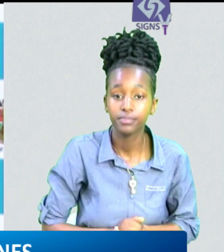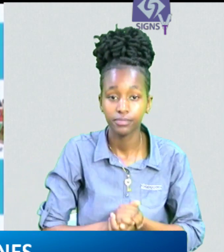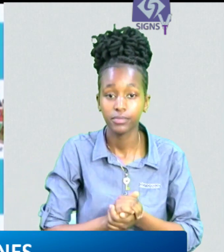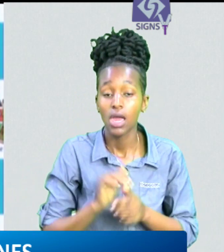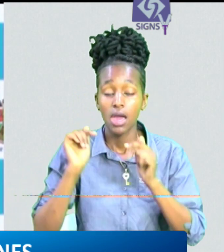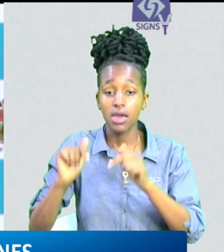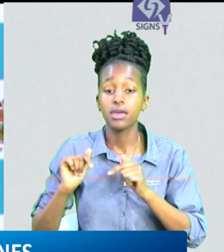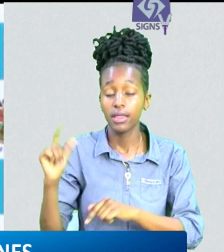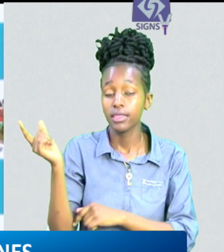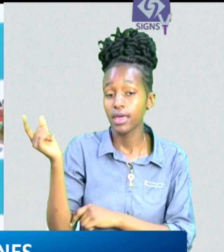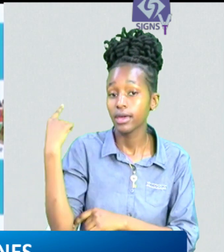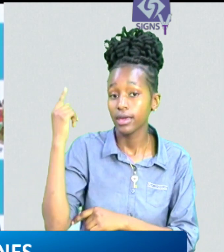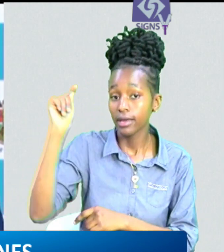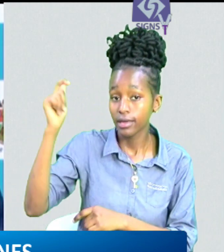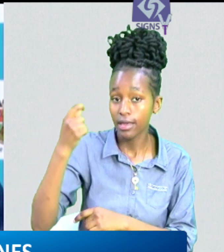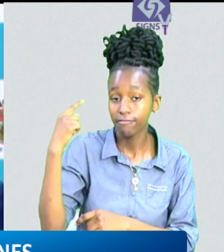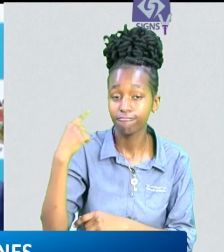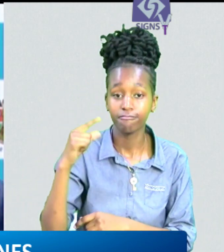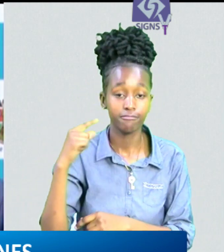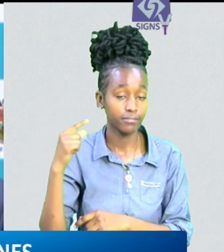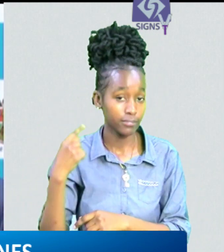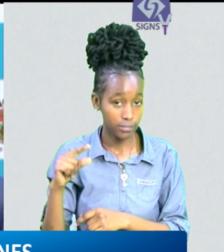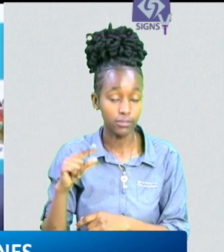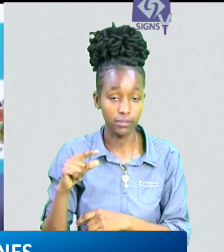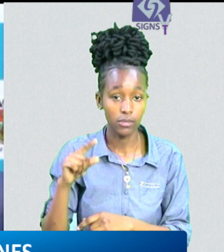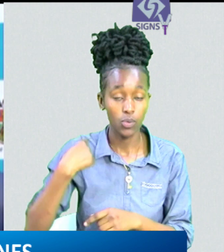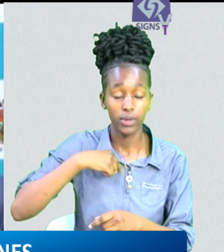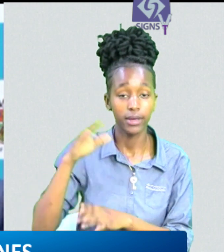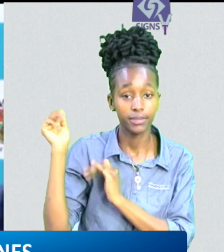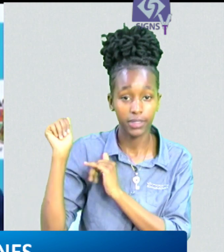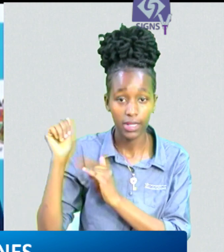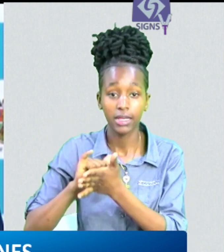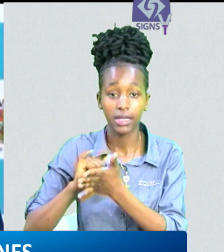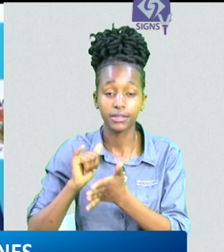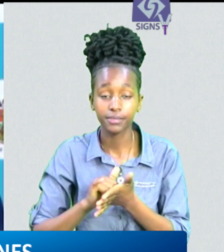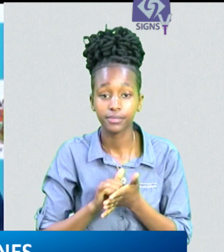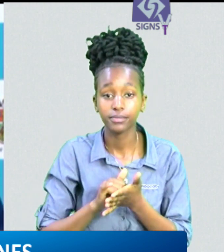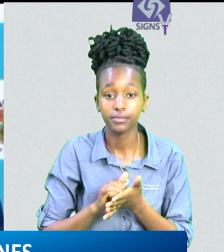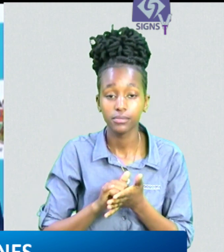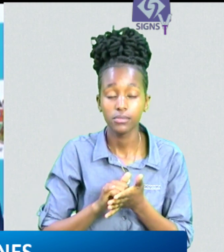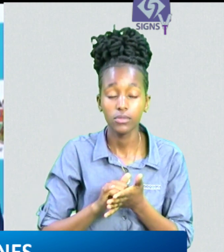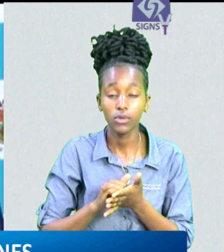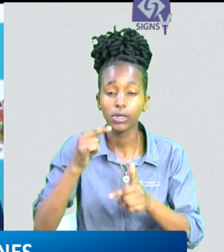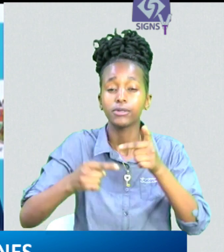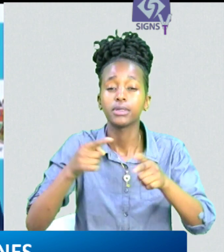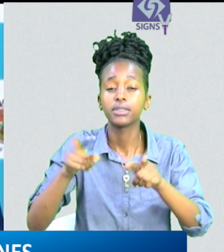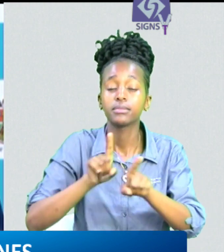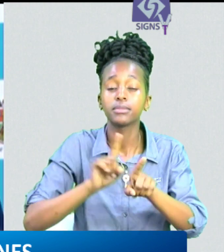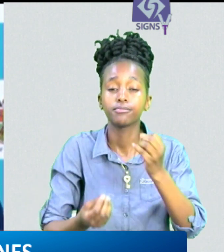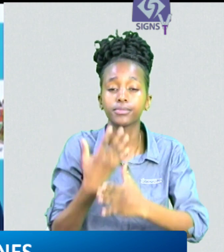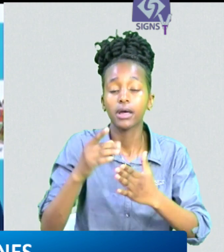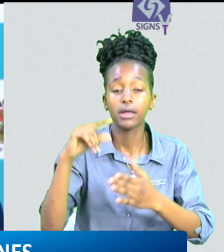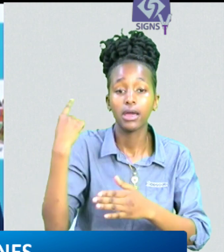of kenya's green hydrogen strategy with the european union is expected to drive and accelerate green